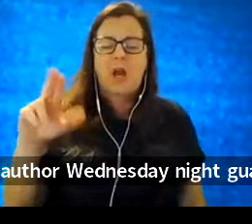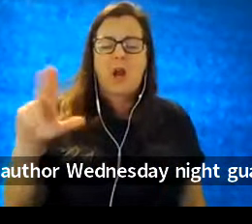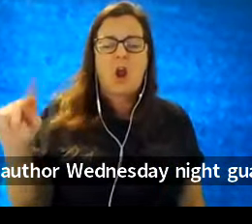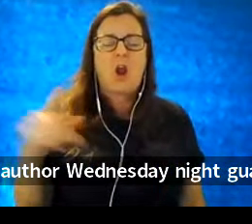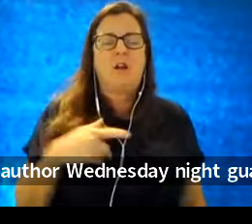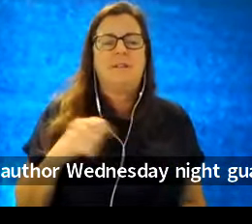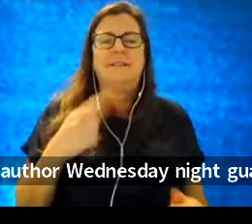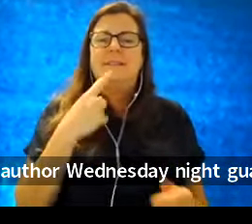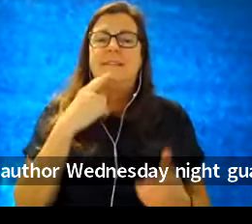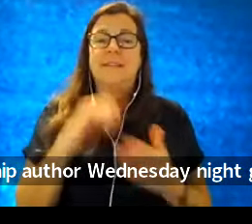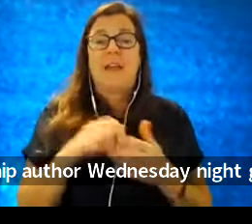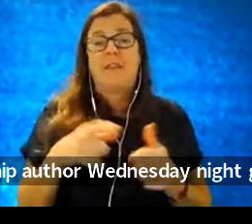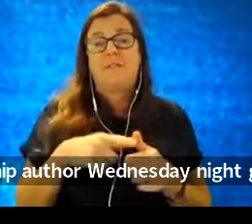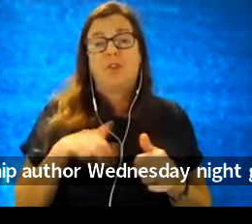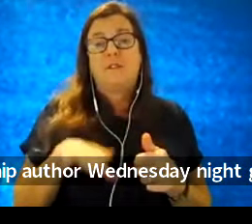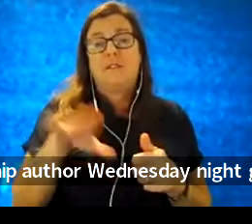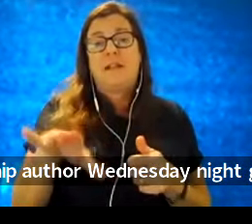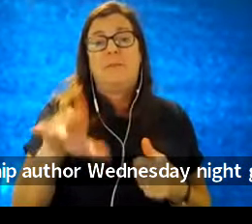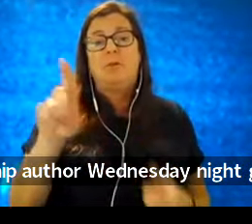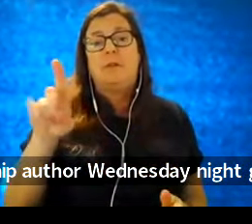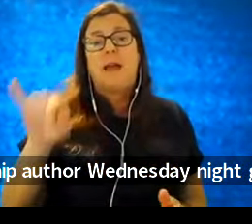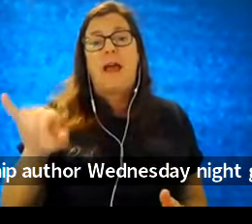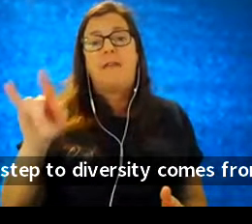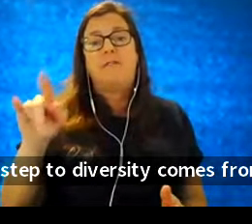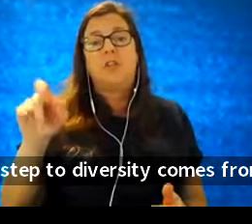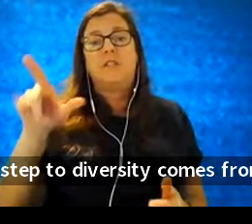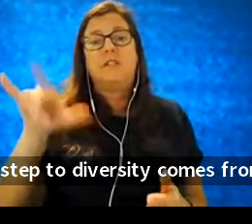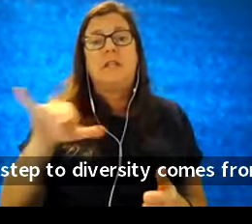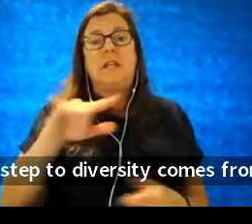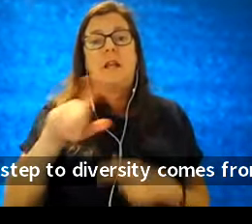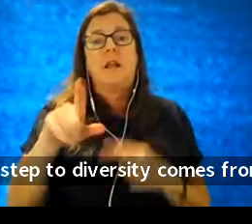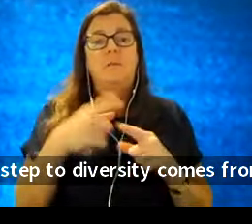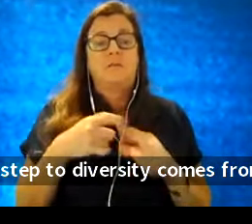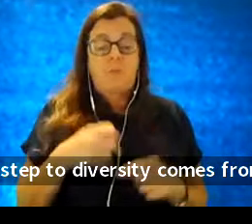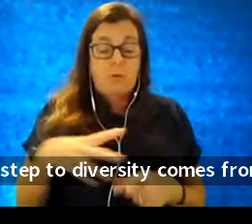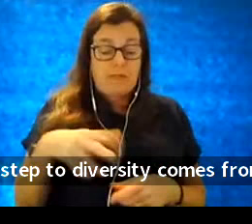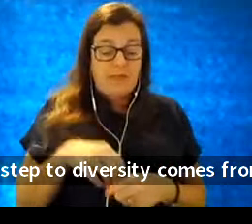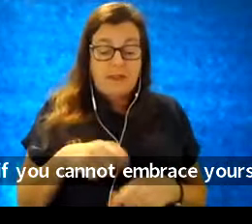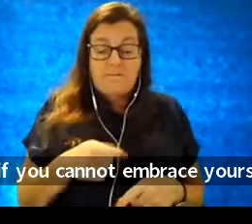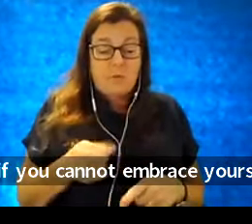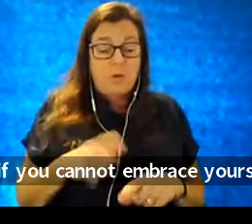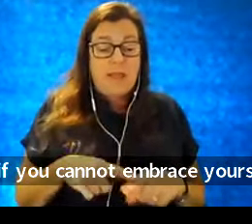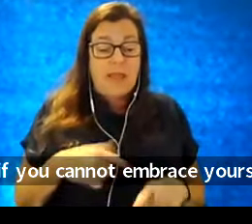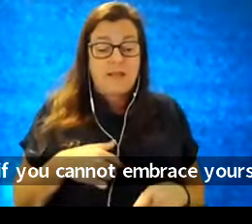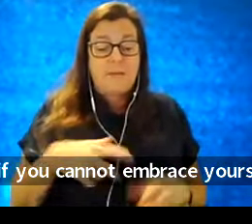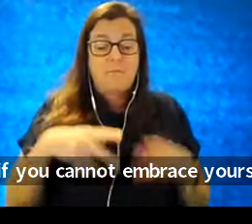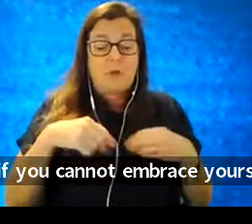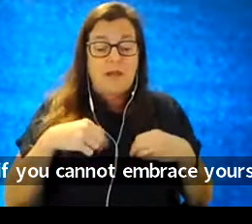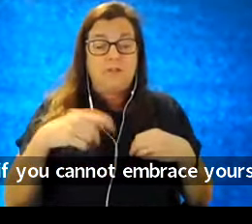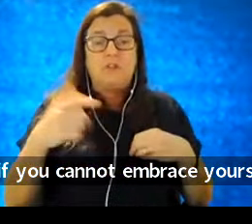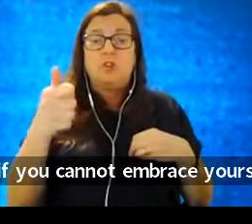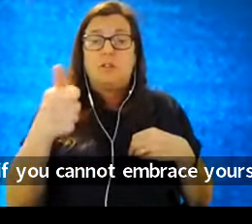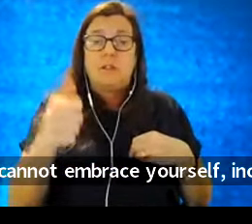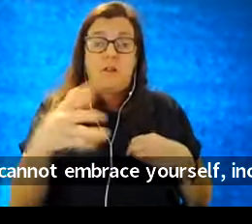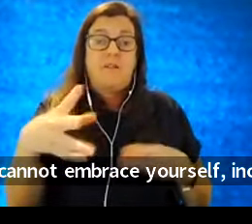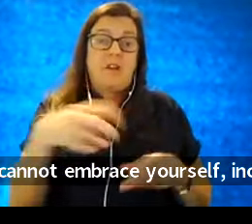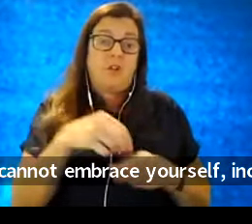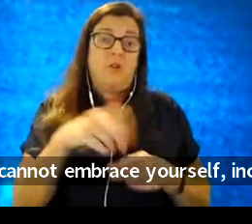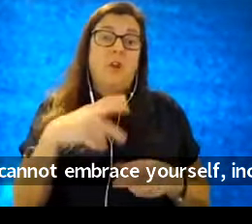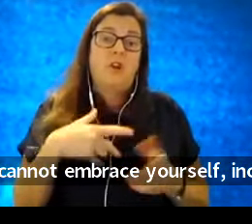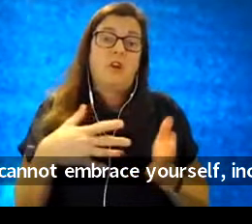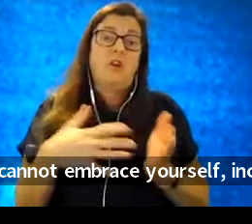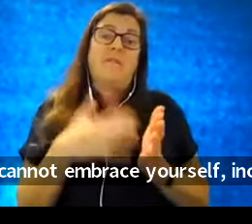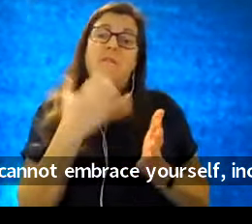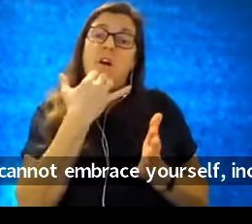to diversity, comes from within, comes and that if you cannot embrace yourself, including your flaws, that your ability to